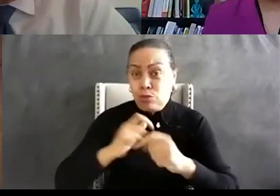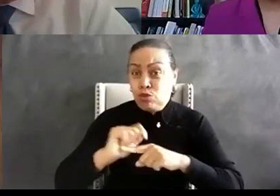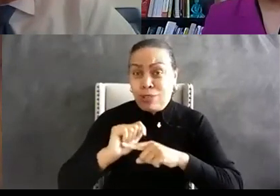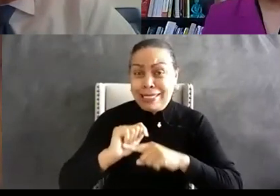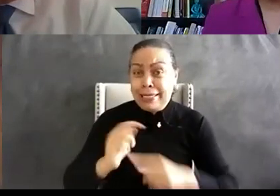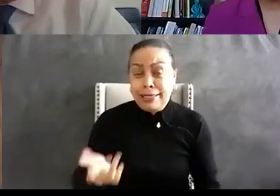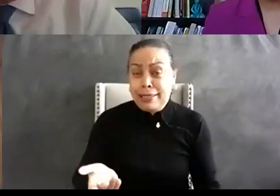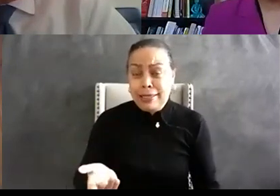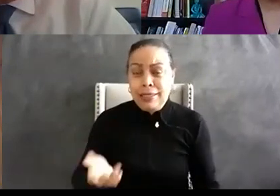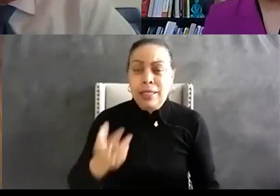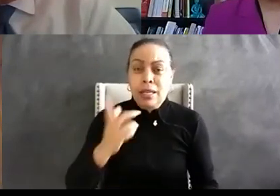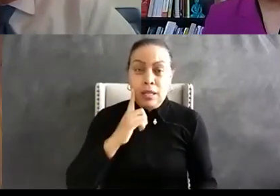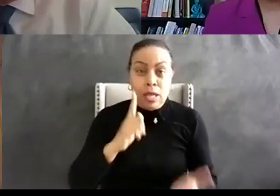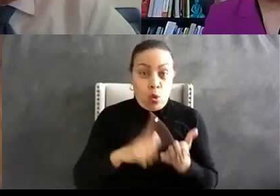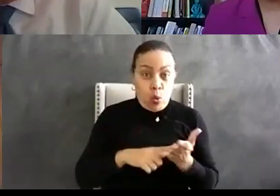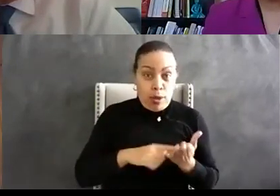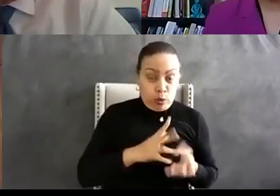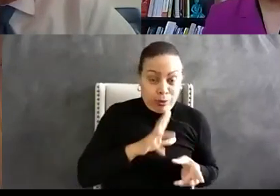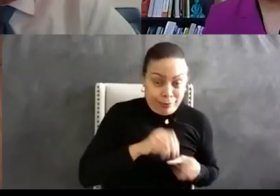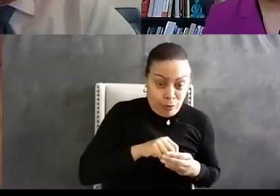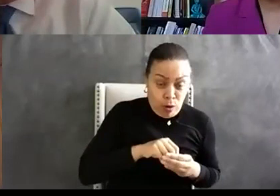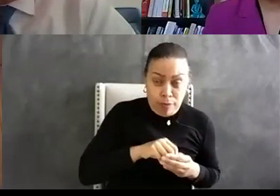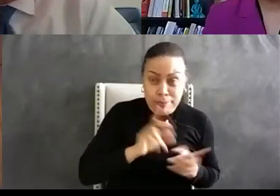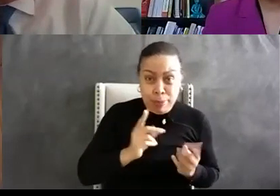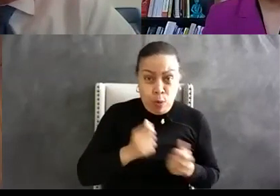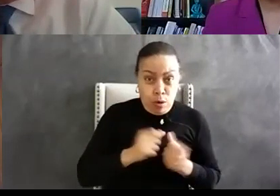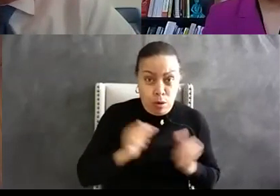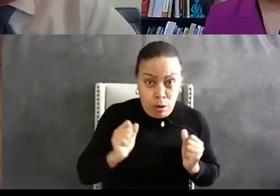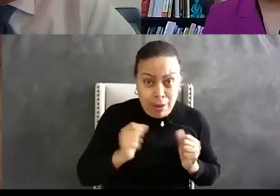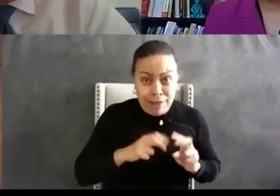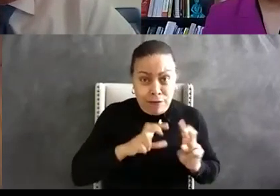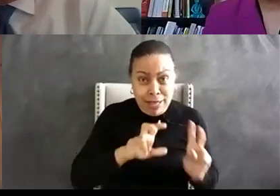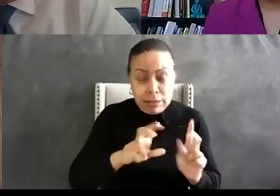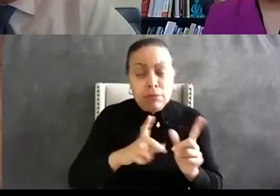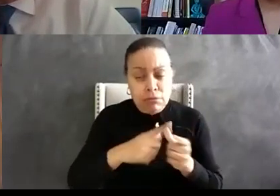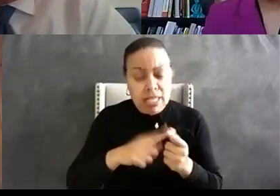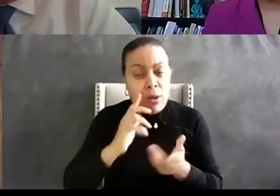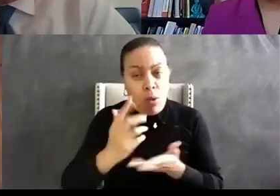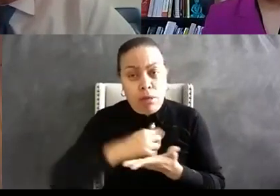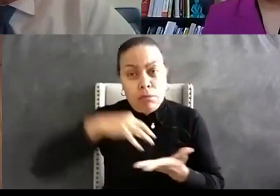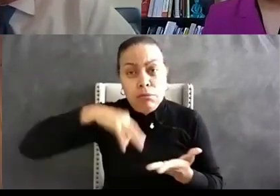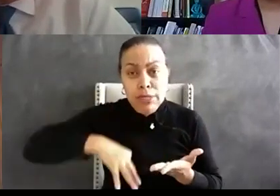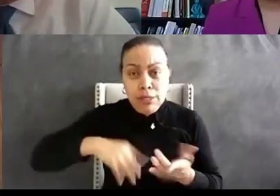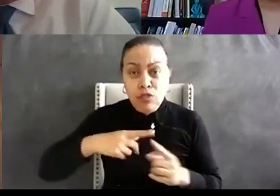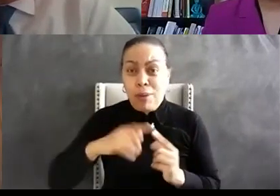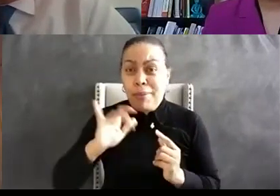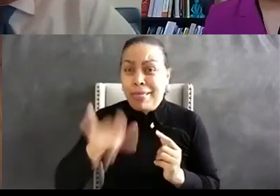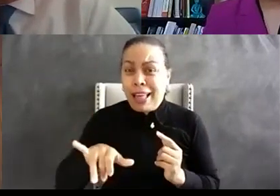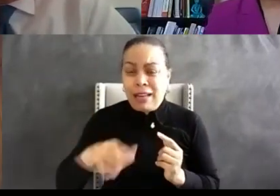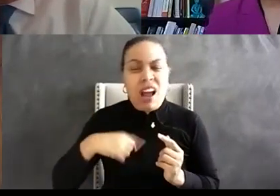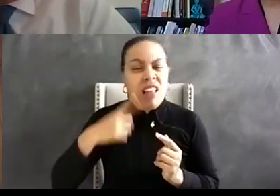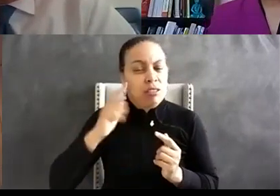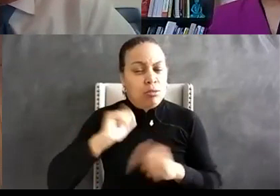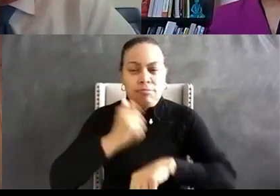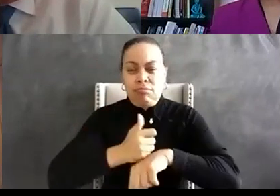get what you get out what you put in uh and I actually believe that uh there ought to be some uh standards across